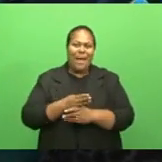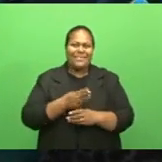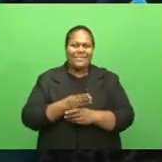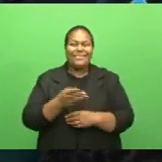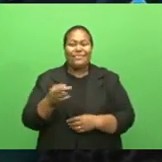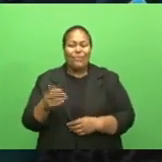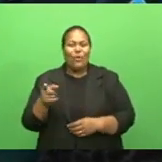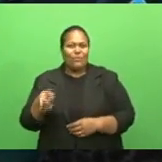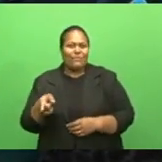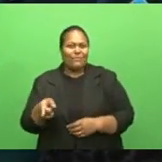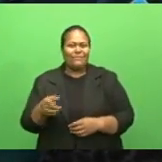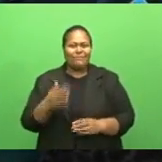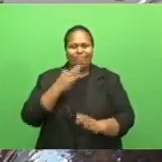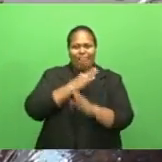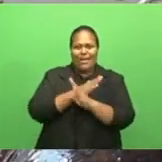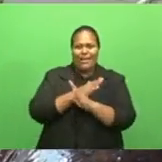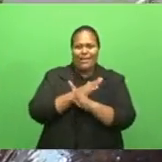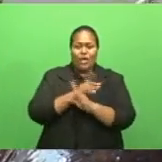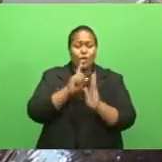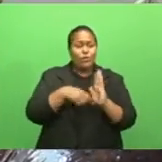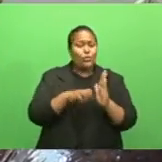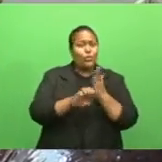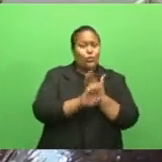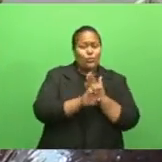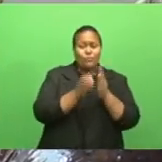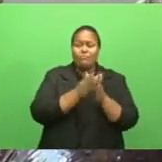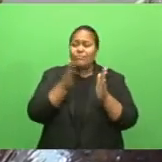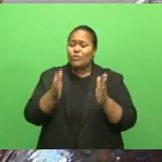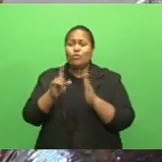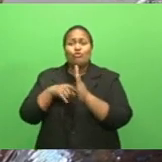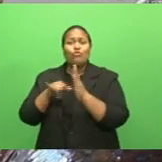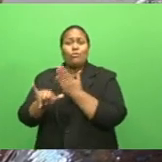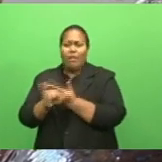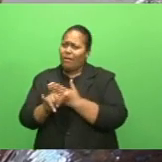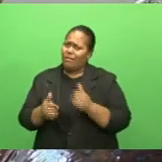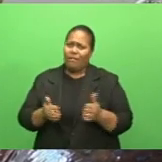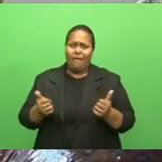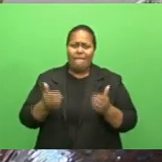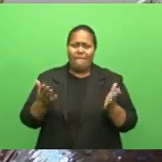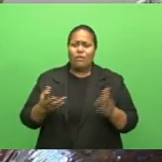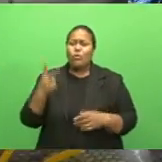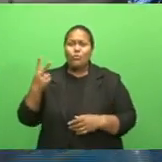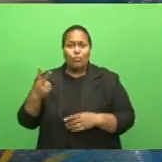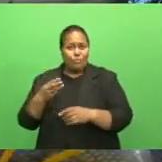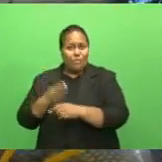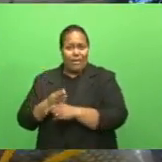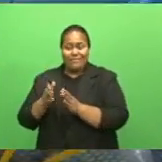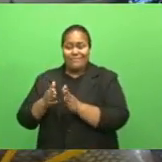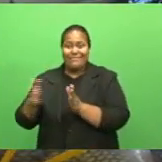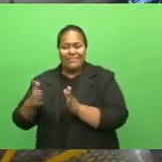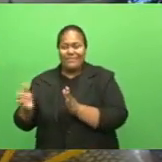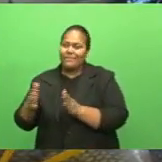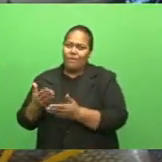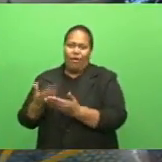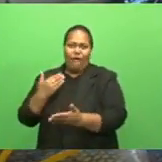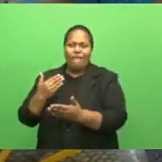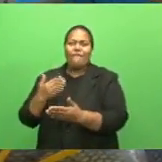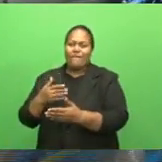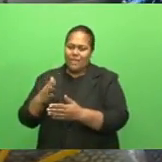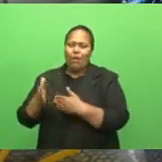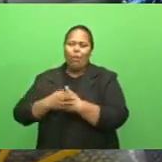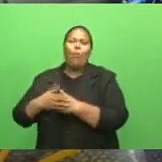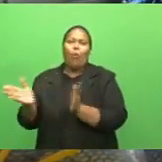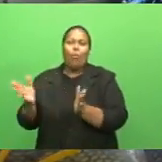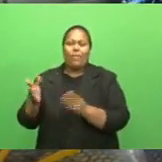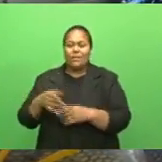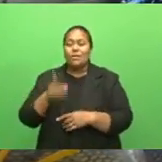the ban during June to July was sufficient, and therefore the remaining two months have been taken away. Vendors at the silverfish market are hoping